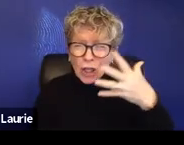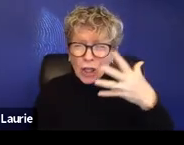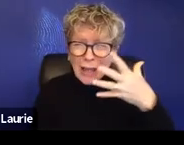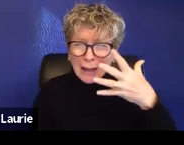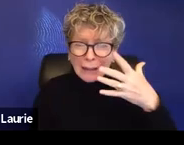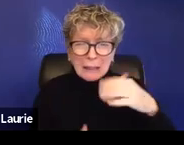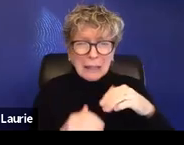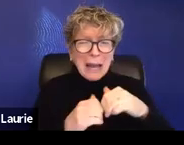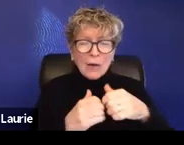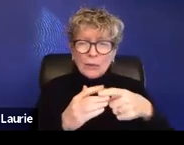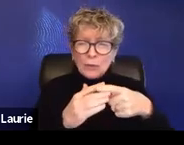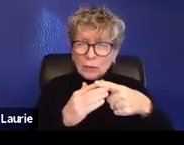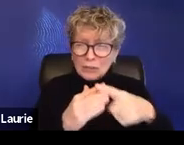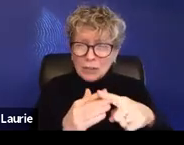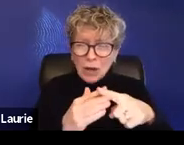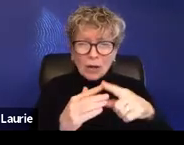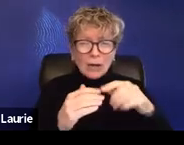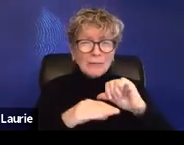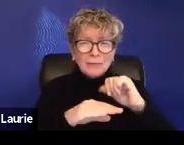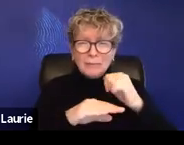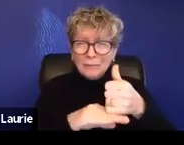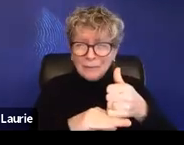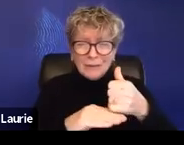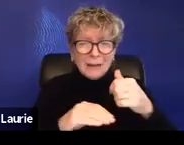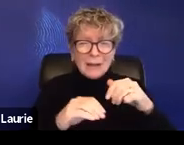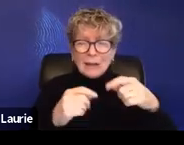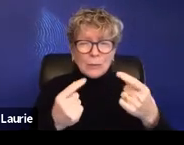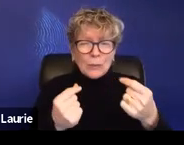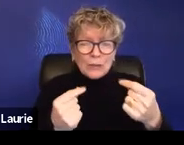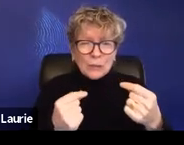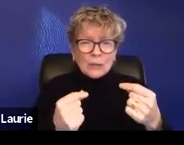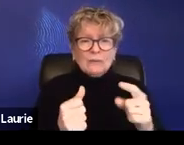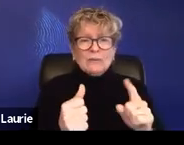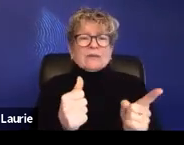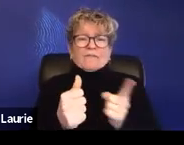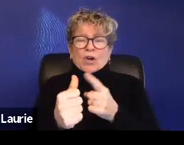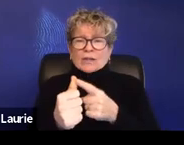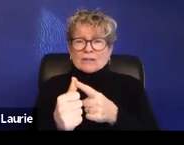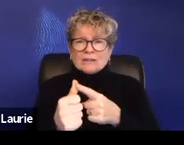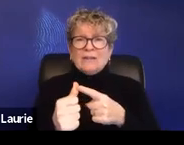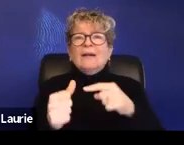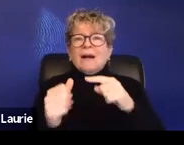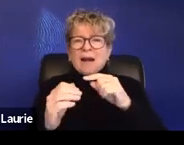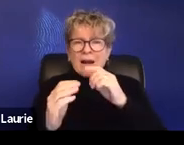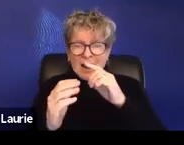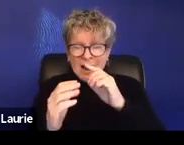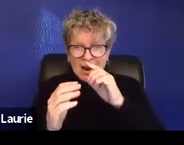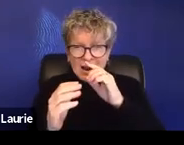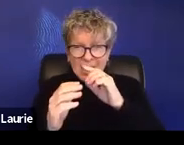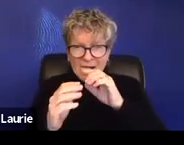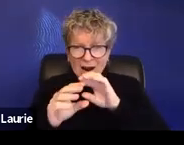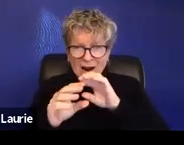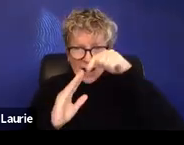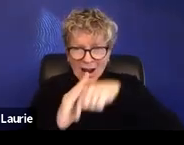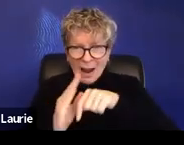that? And so we've identified it as really having a comprehensive screening tool, um, both identifying what are